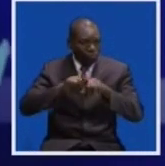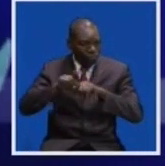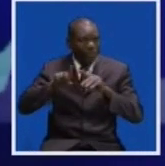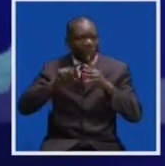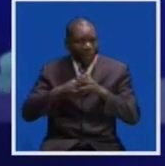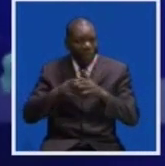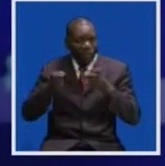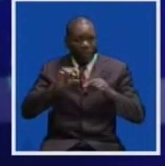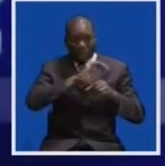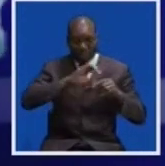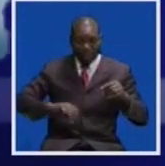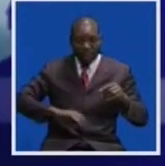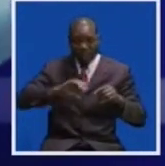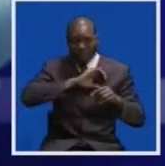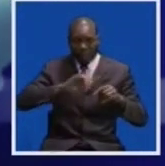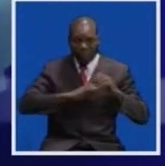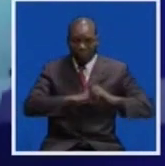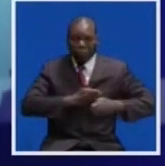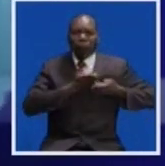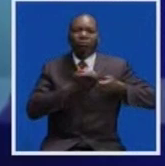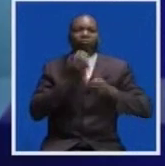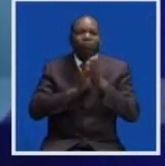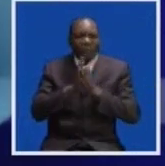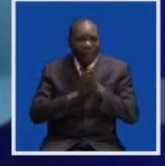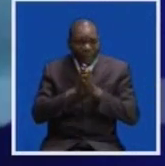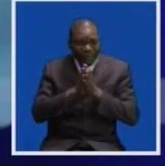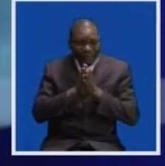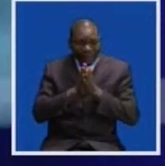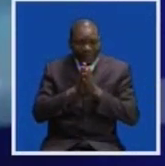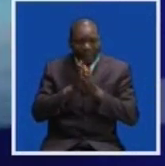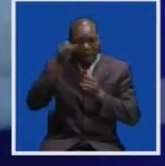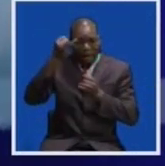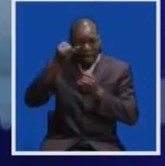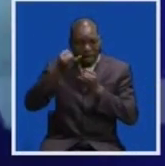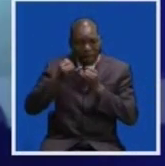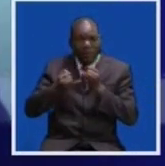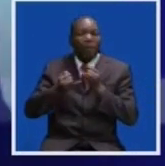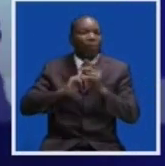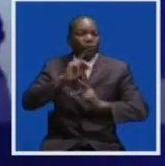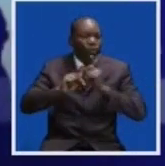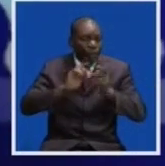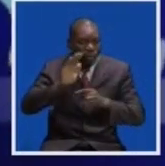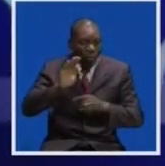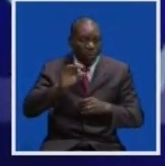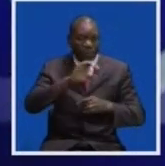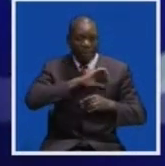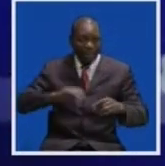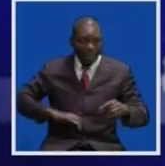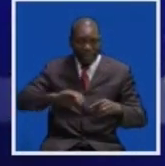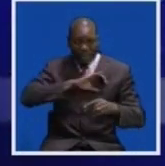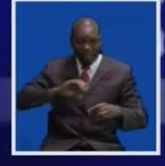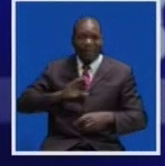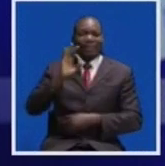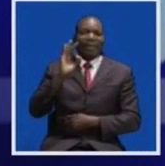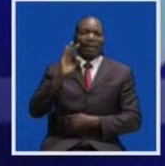companies that have expressed interest have finished conducting due diligence. About nine companies have so far expressed interest in